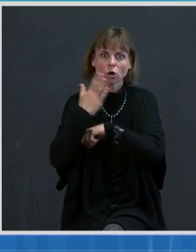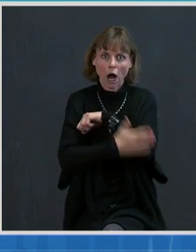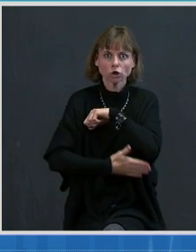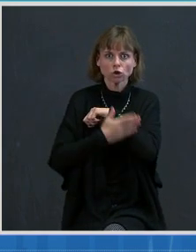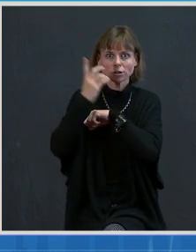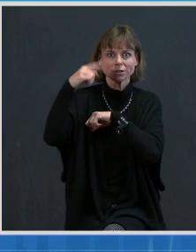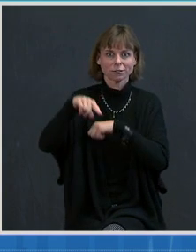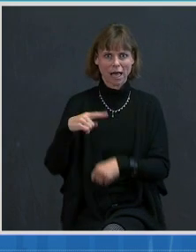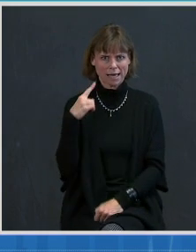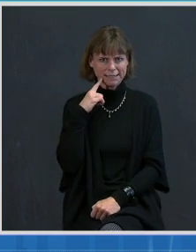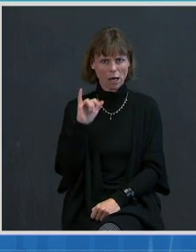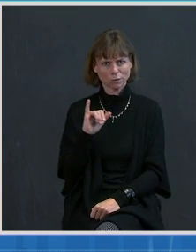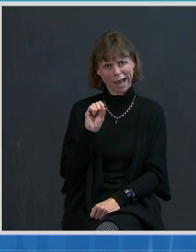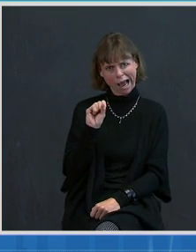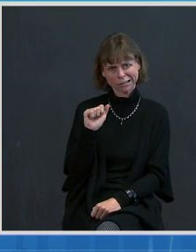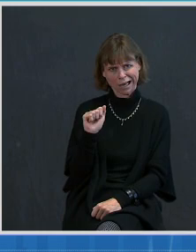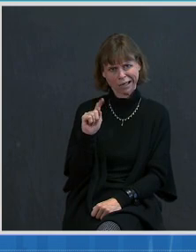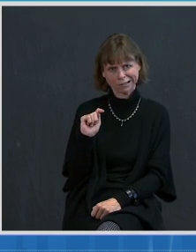sounds like an SAT math question.